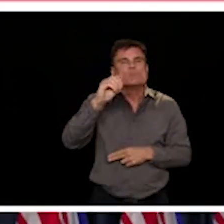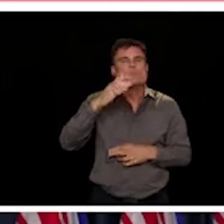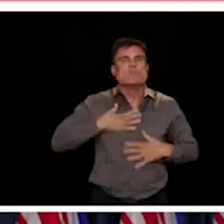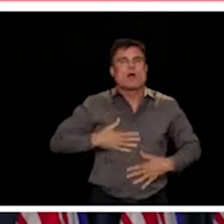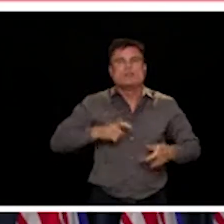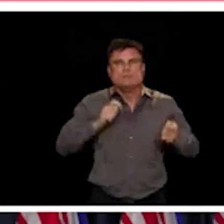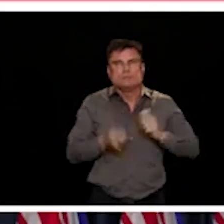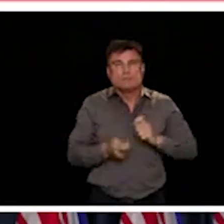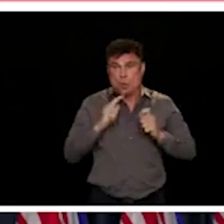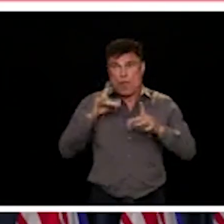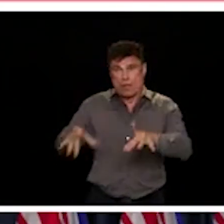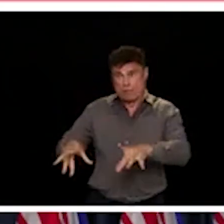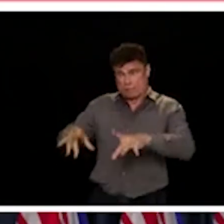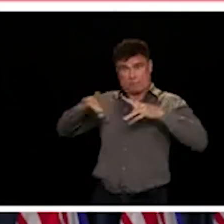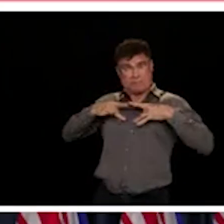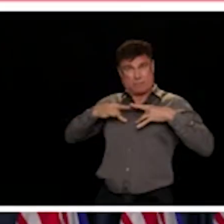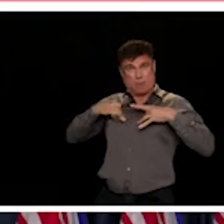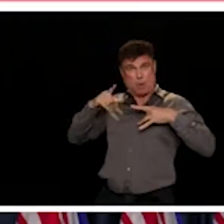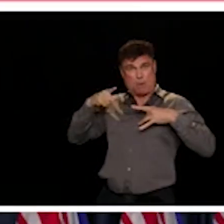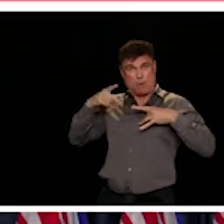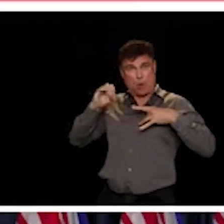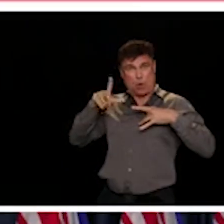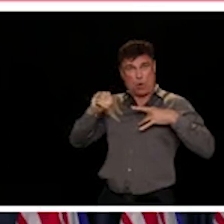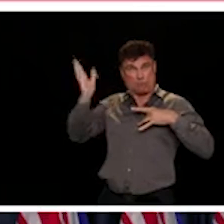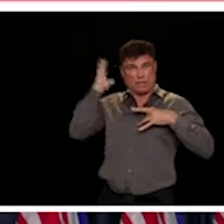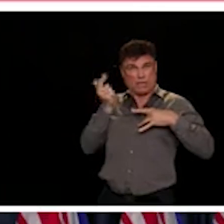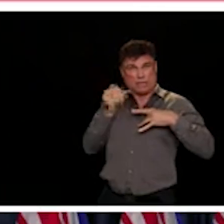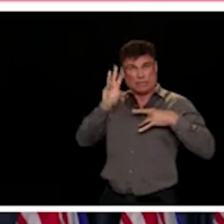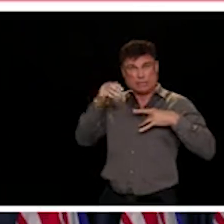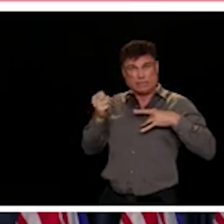projects roll out.